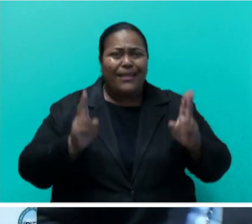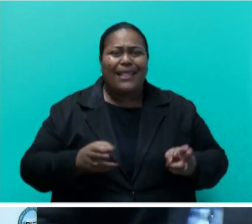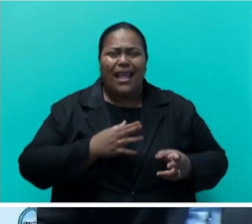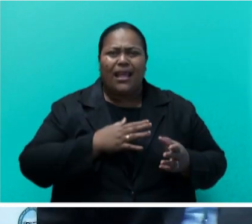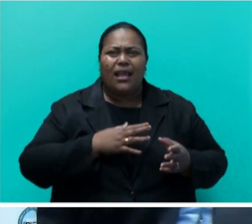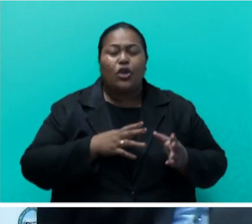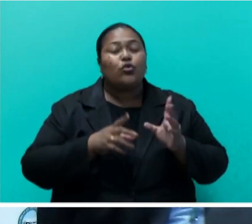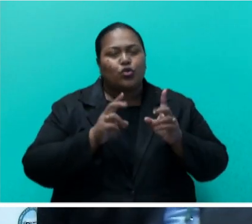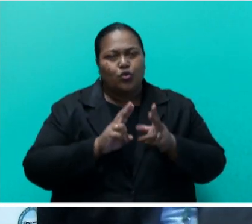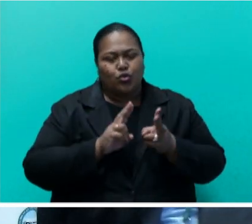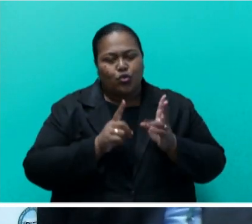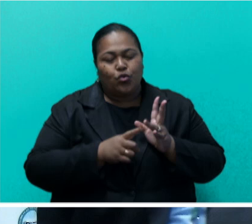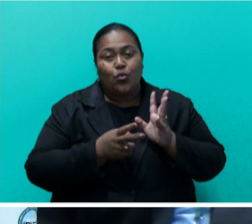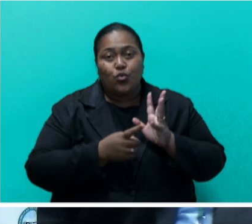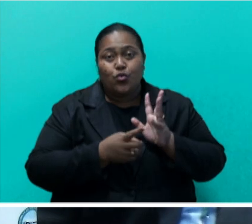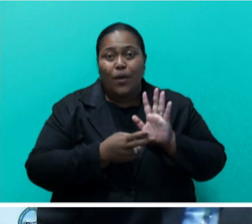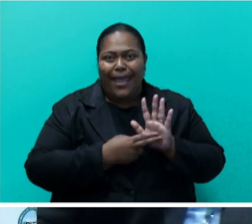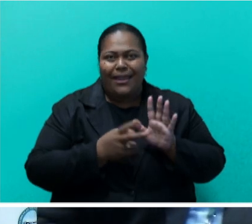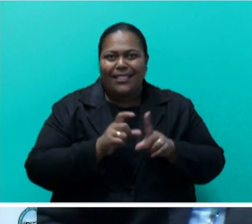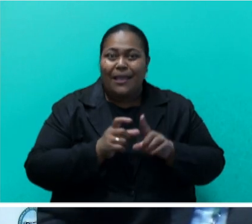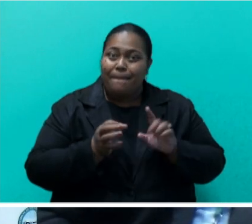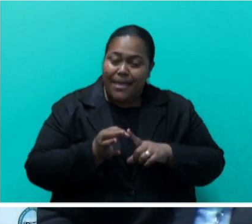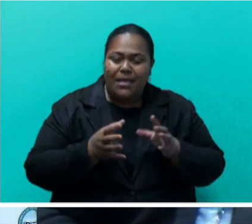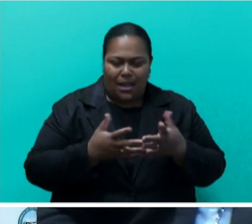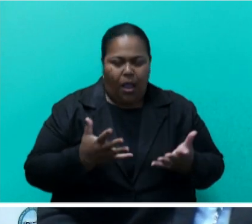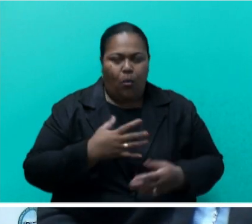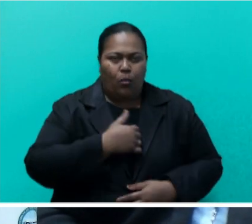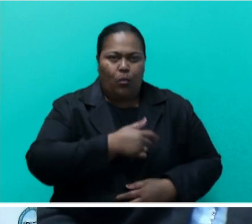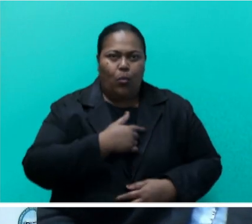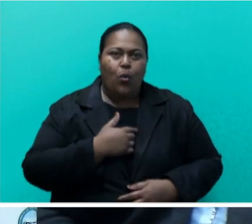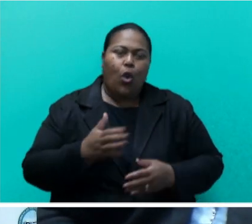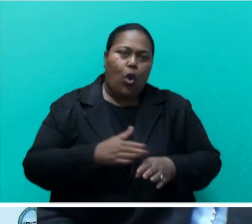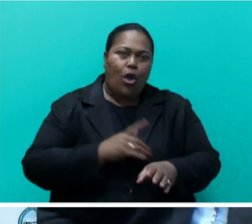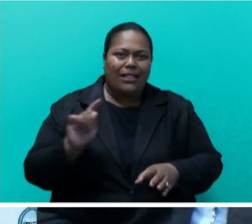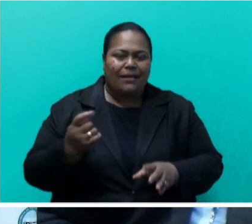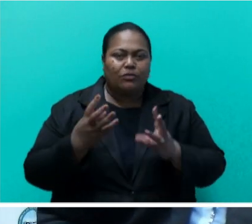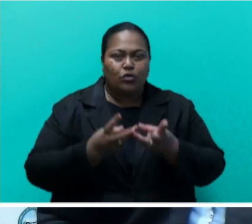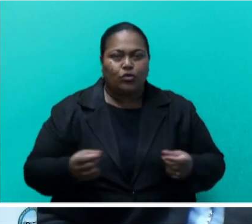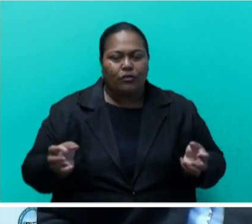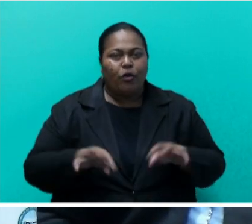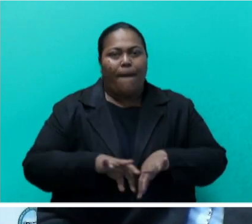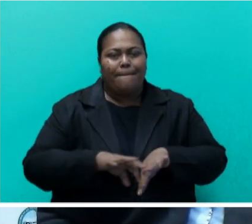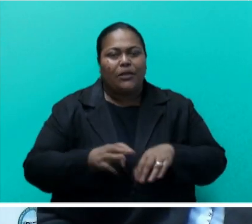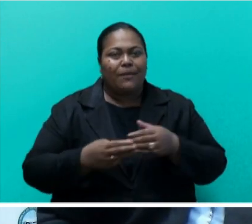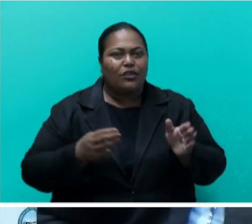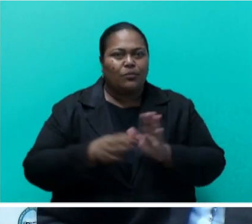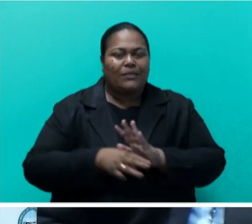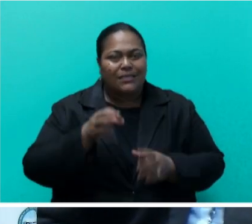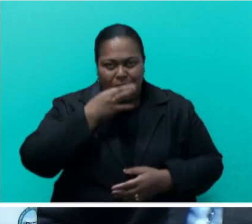UNDP, is committed to a long-term solution for waste management in Singataka. Mr Speaker sir,